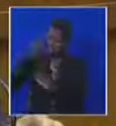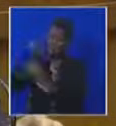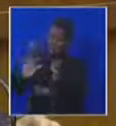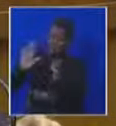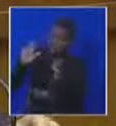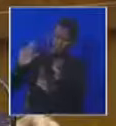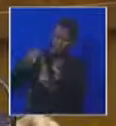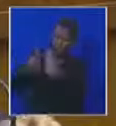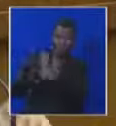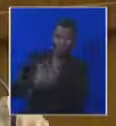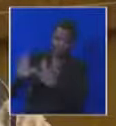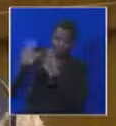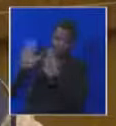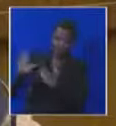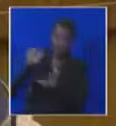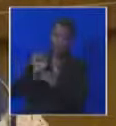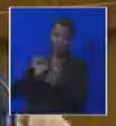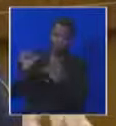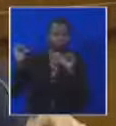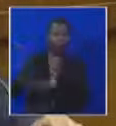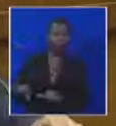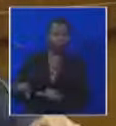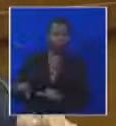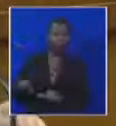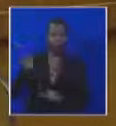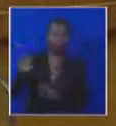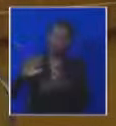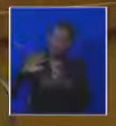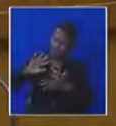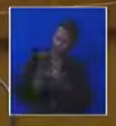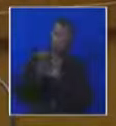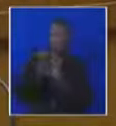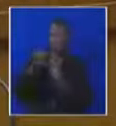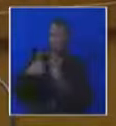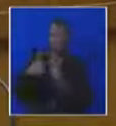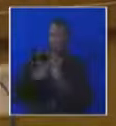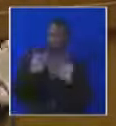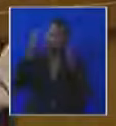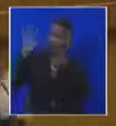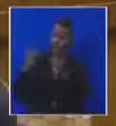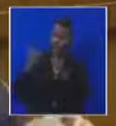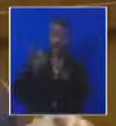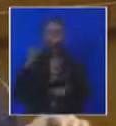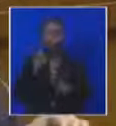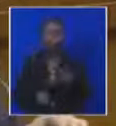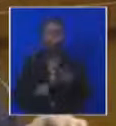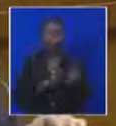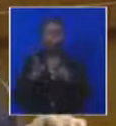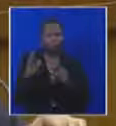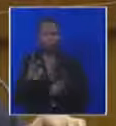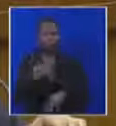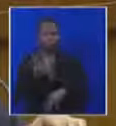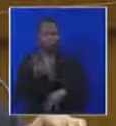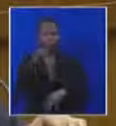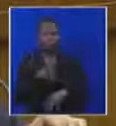policies, your inefficiency. You mess it up and expect us to be grateful. He goes on about the NDP, now